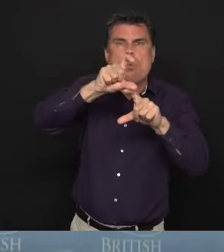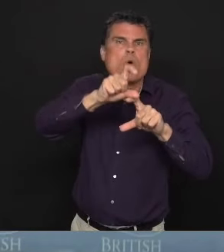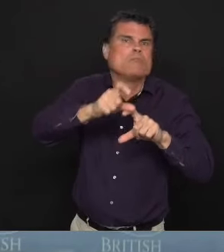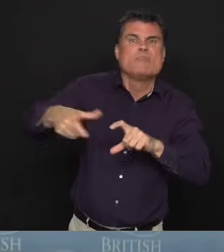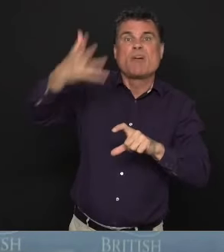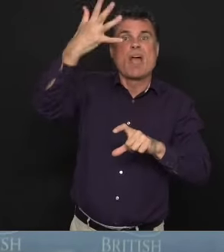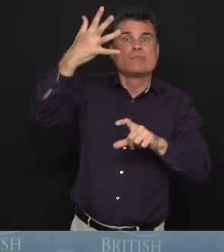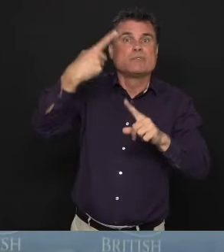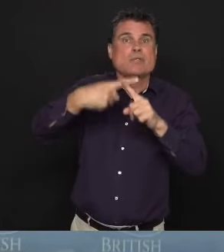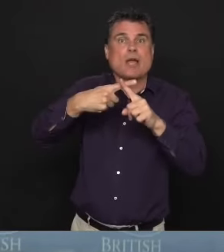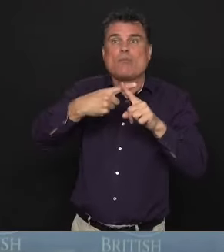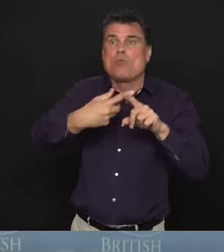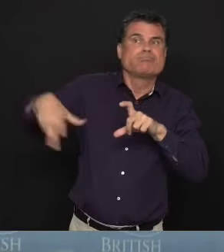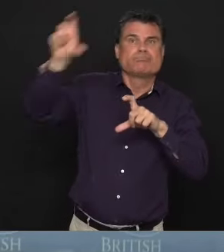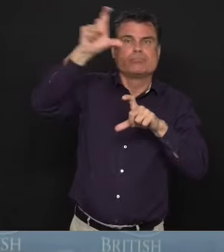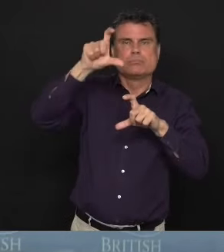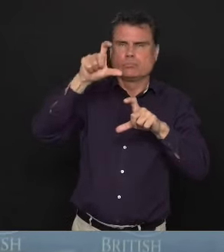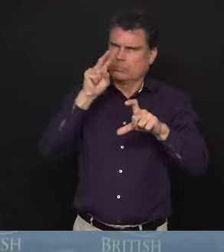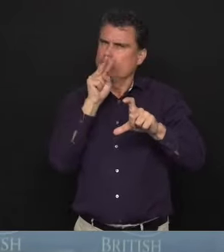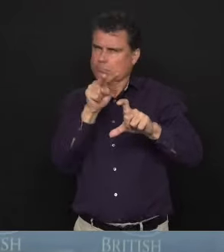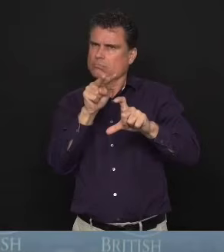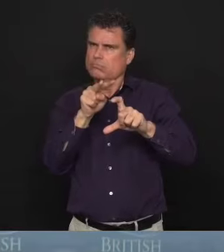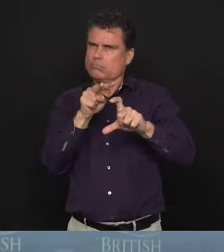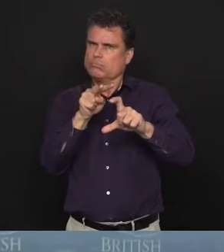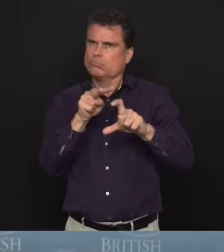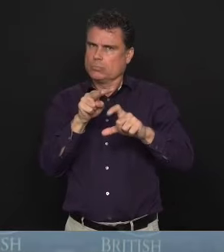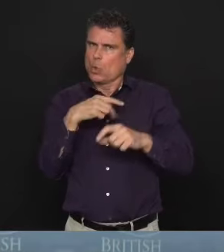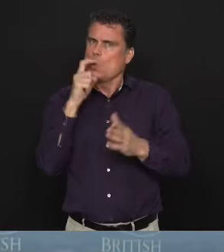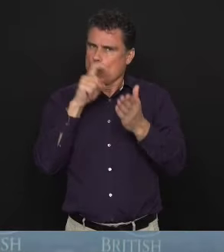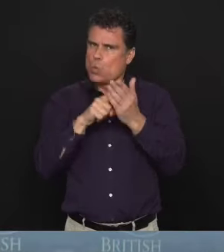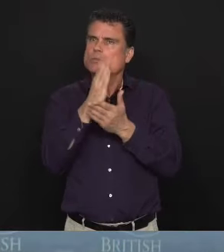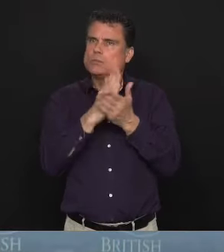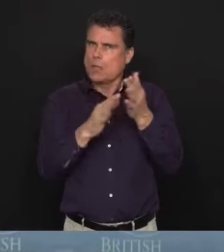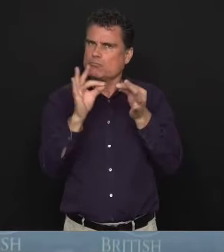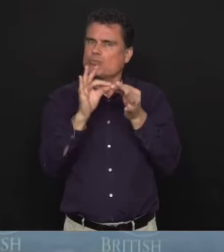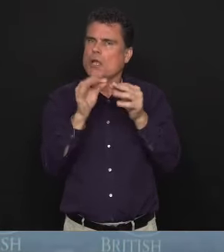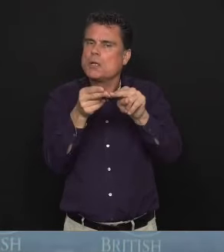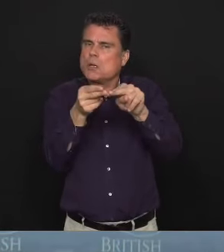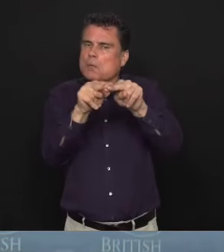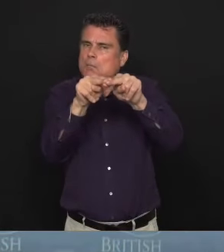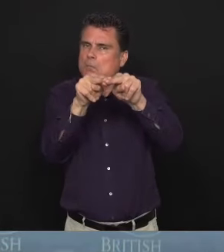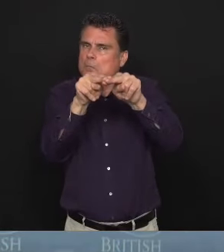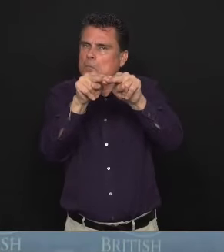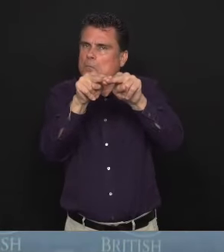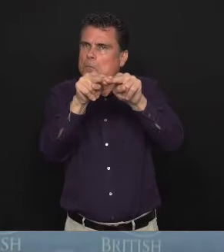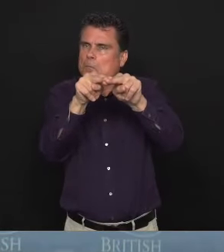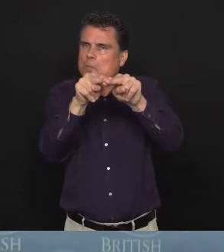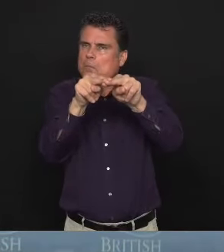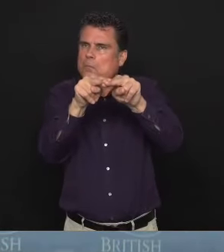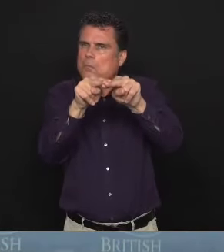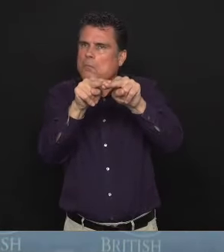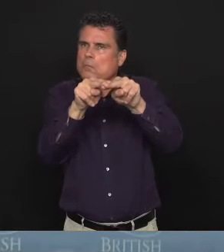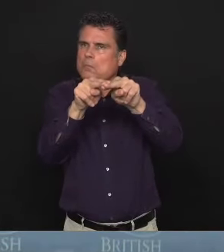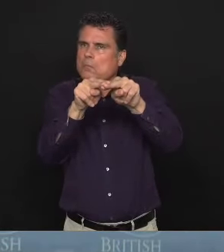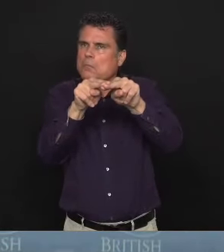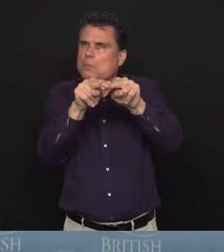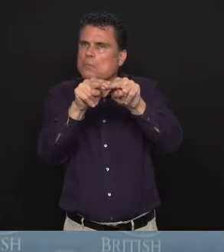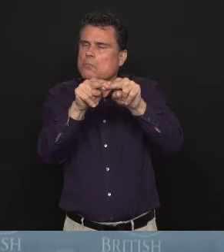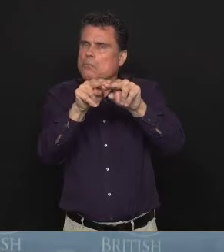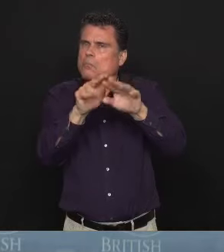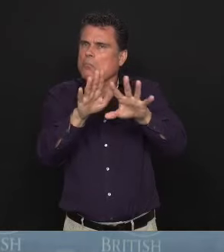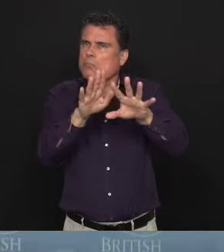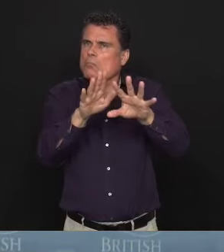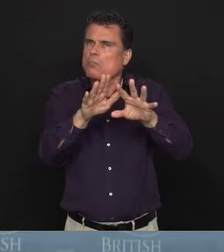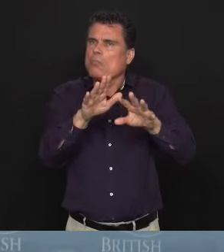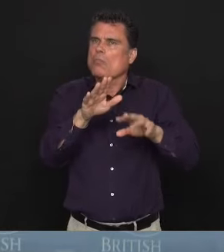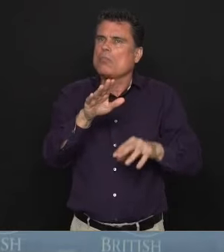a recognition that, you know, prices increase on goods. That's not what this is about. This is when you look at a product